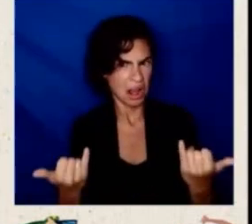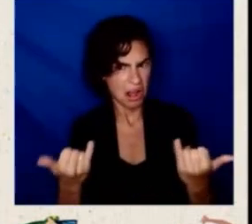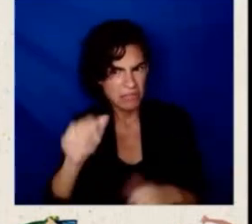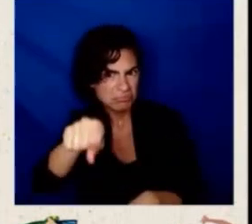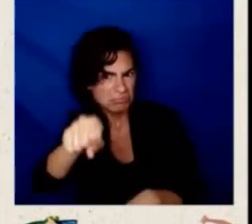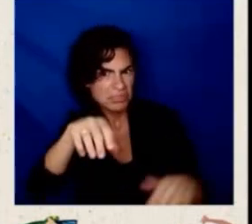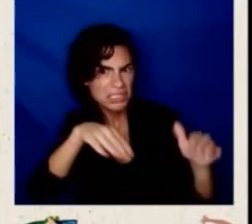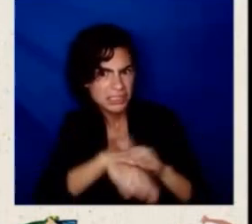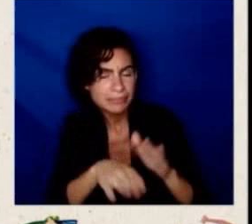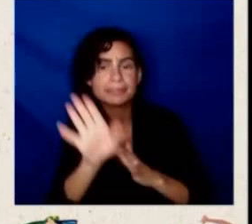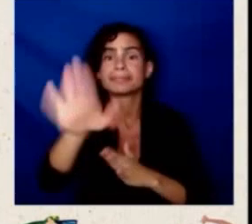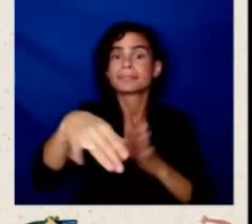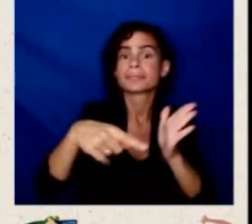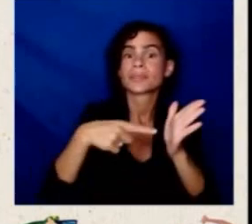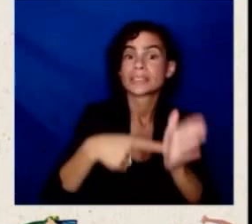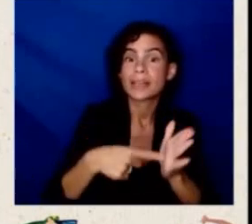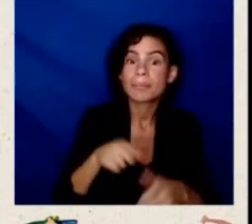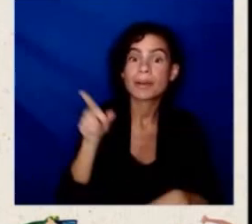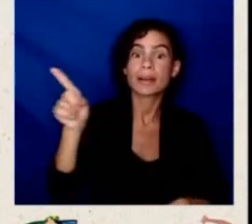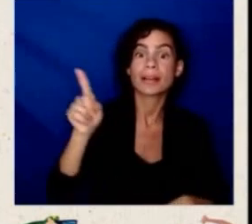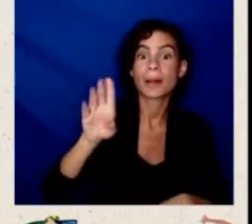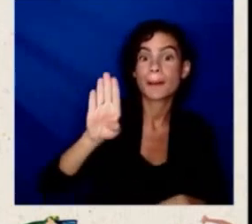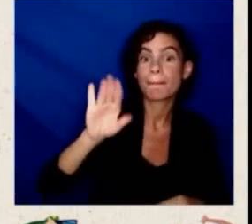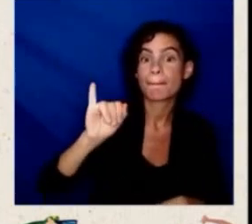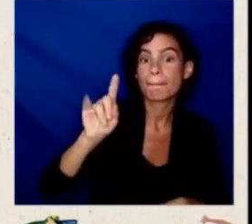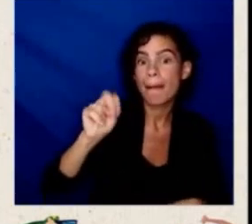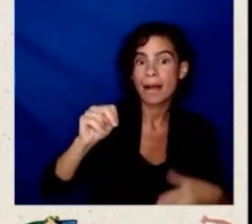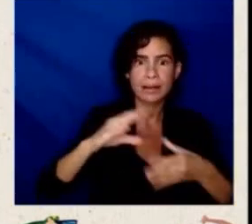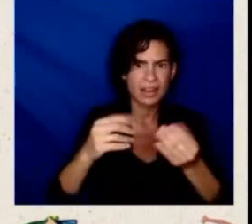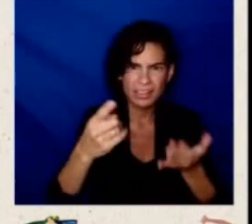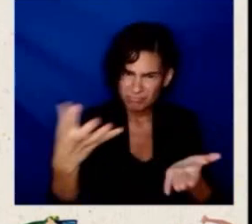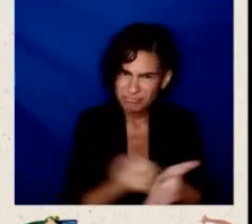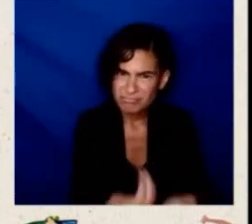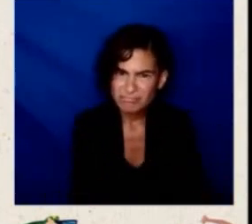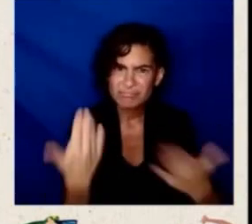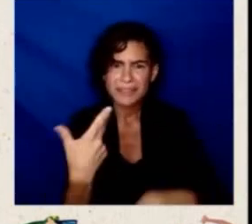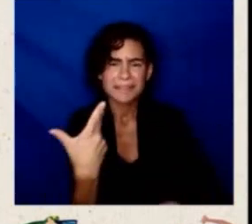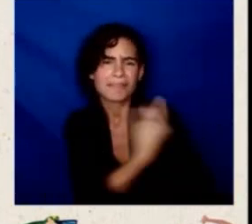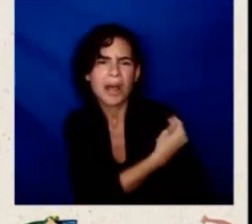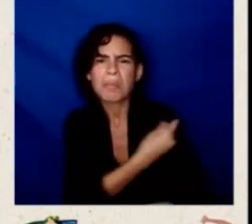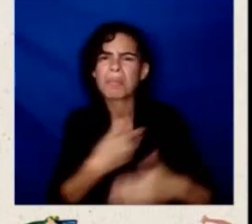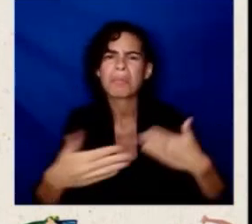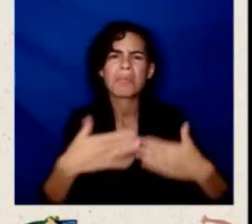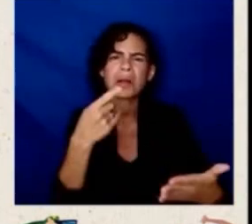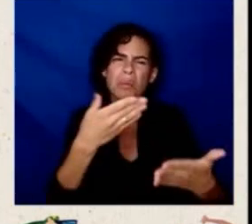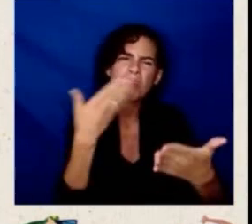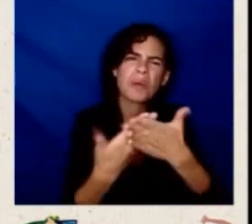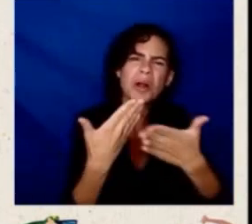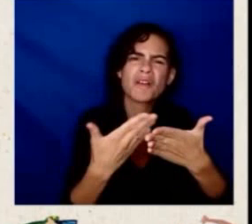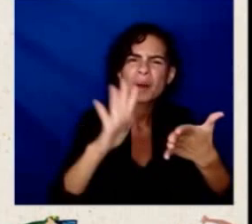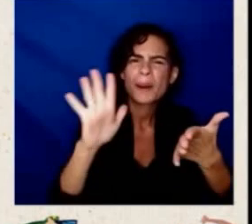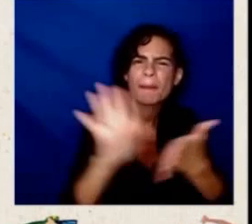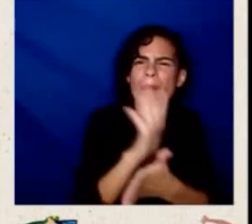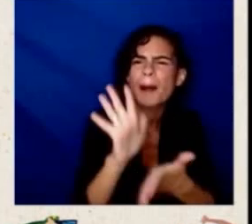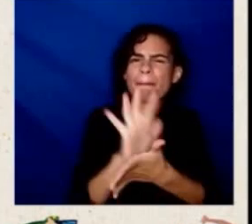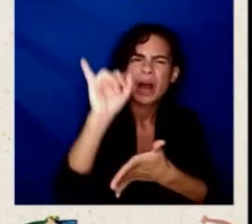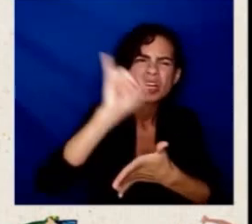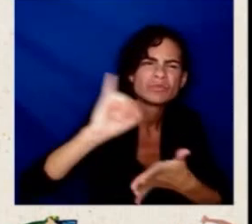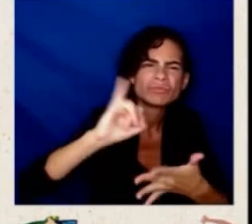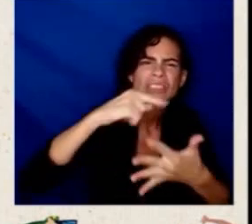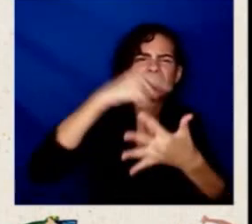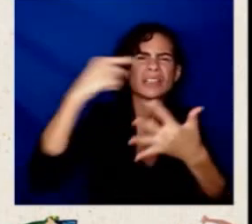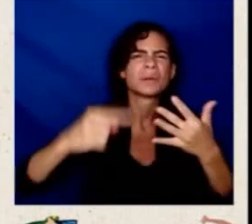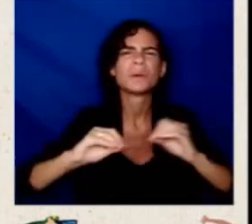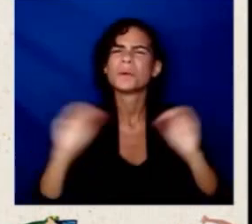vaccinated everyone. President Biden isn't saying that we're not going to reach out to you to try to make sure that you stay safe